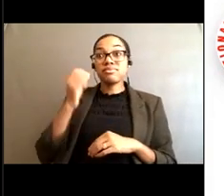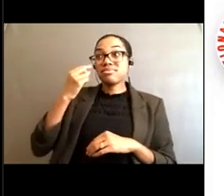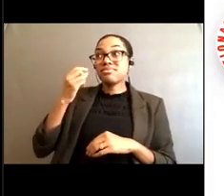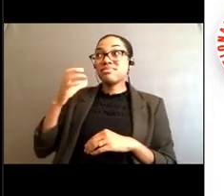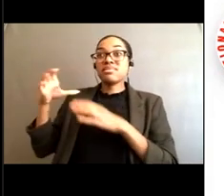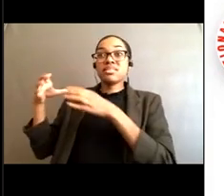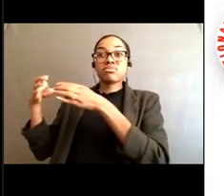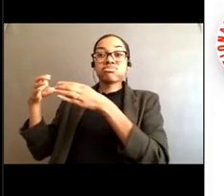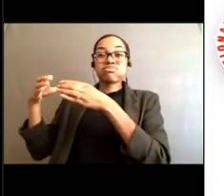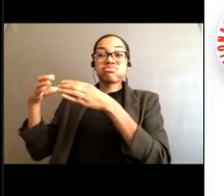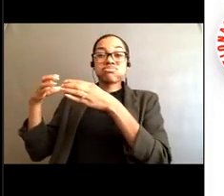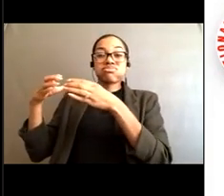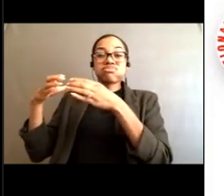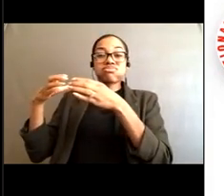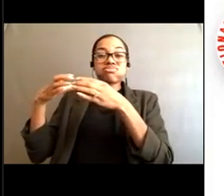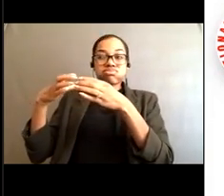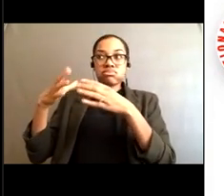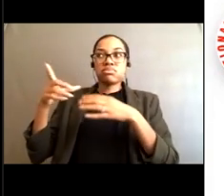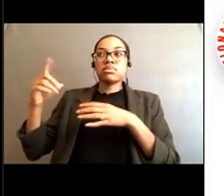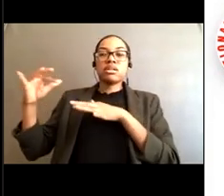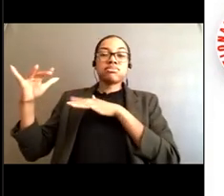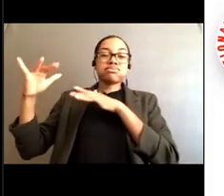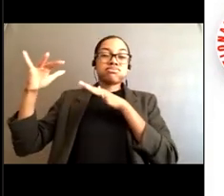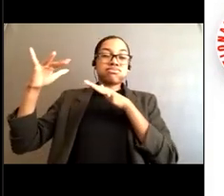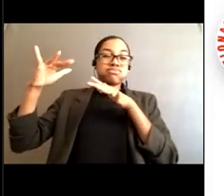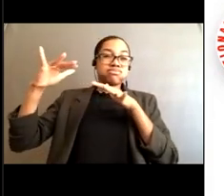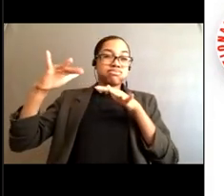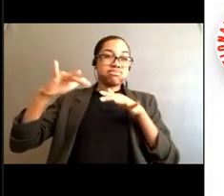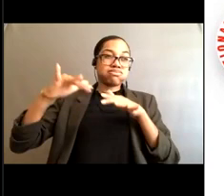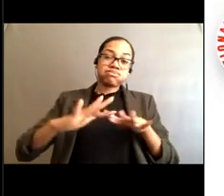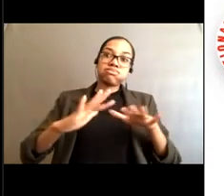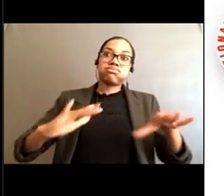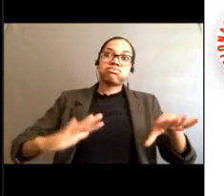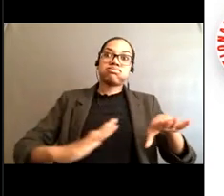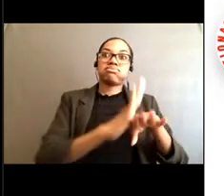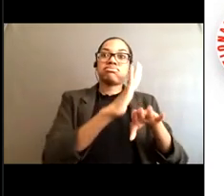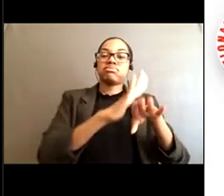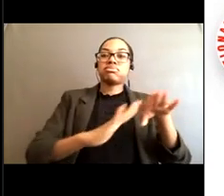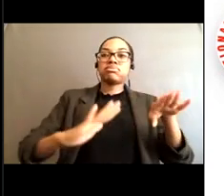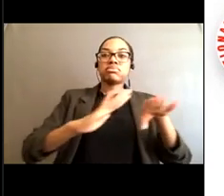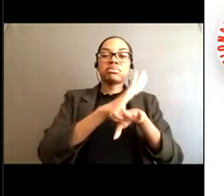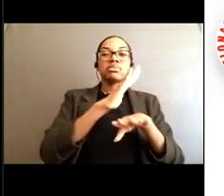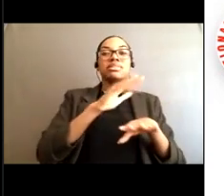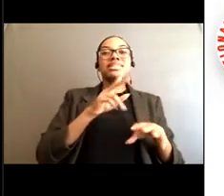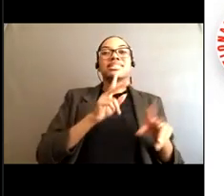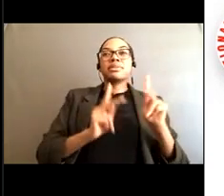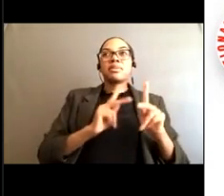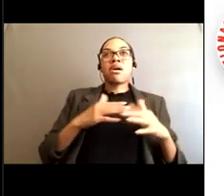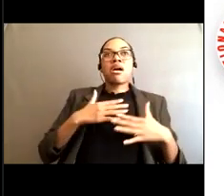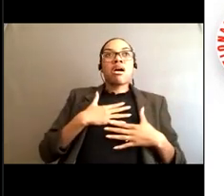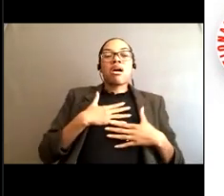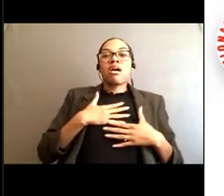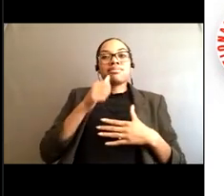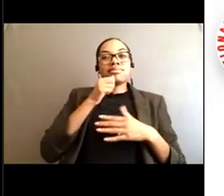and the large crowds from the beautiful local weather made a recipe for disaster.